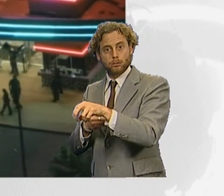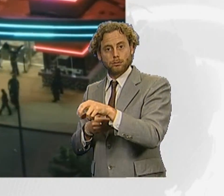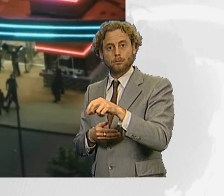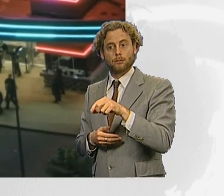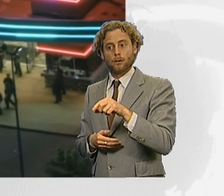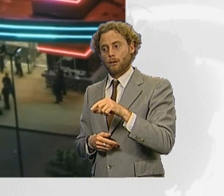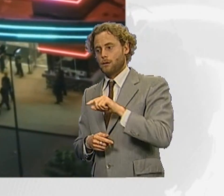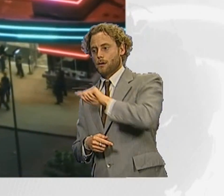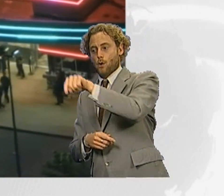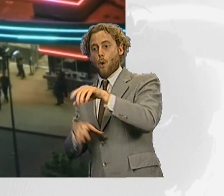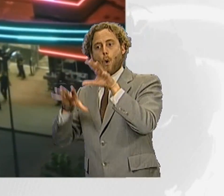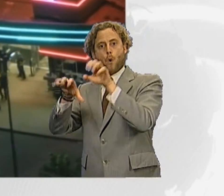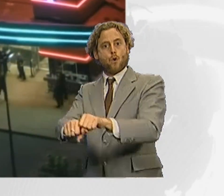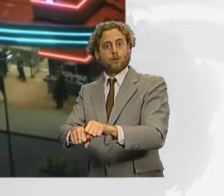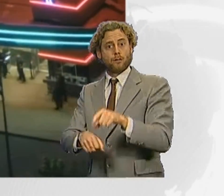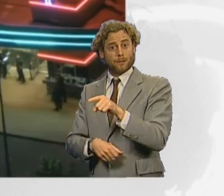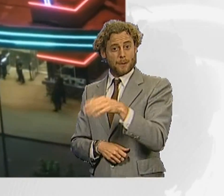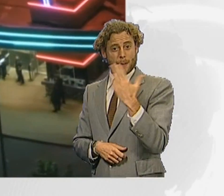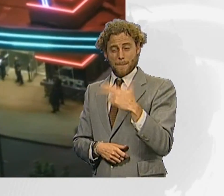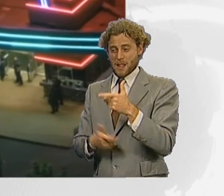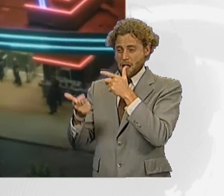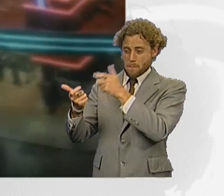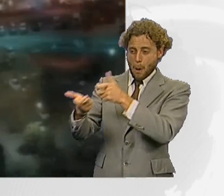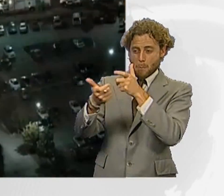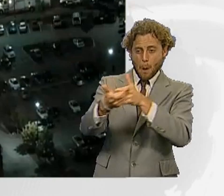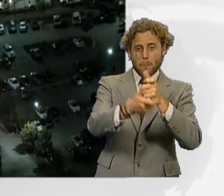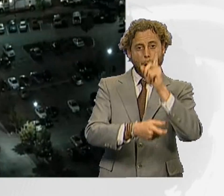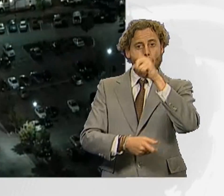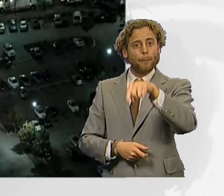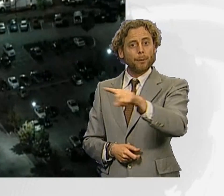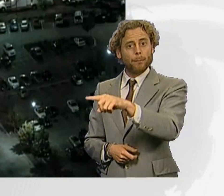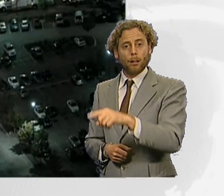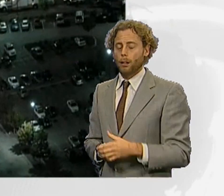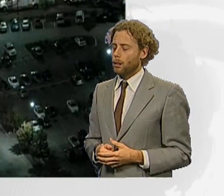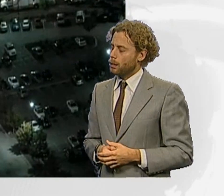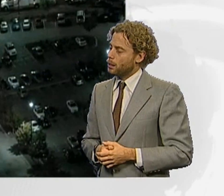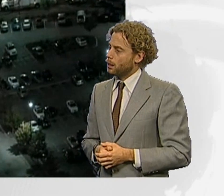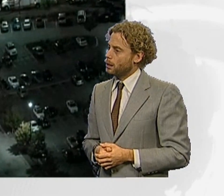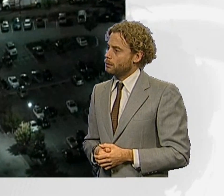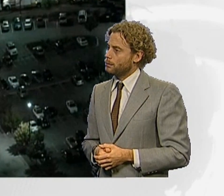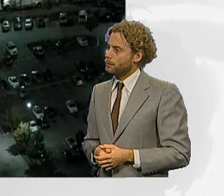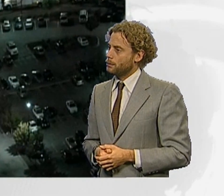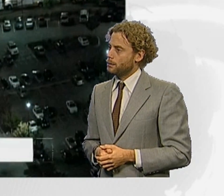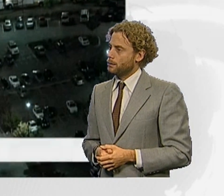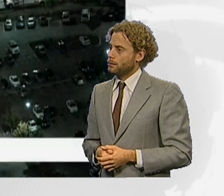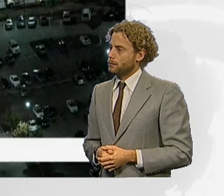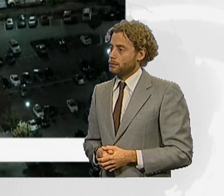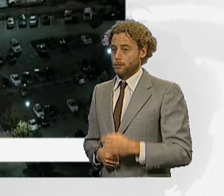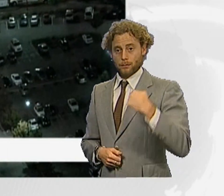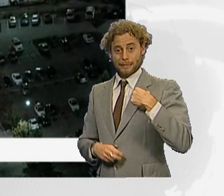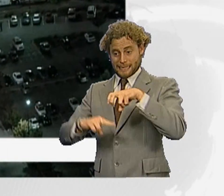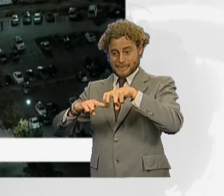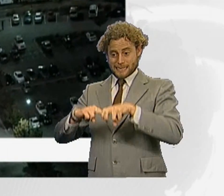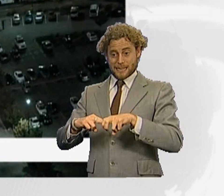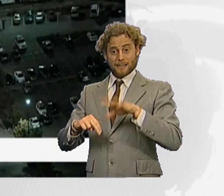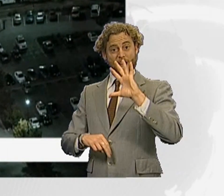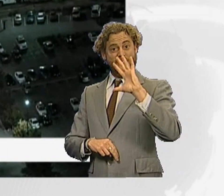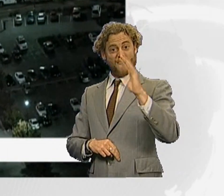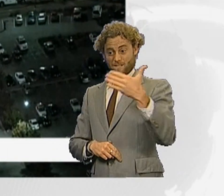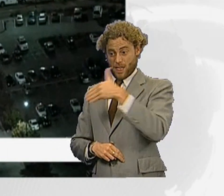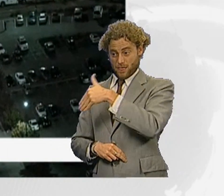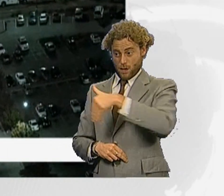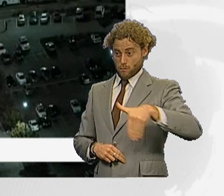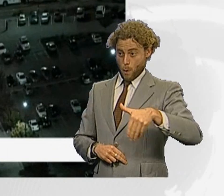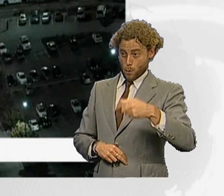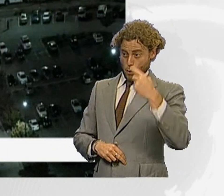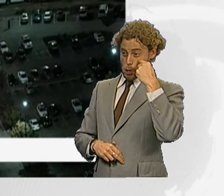Batman film. He then fired into the crowd. And we were right there, the fifth row from the shooter. People